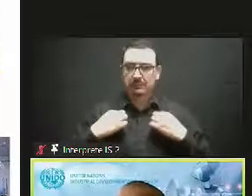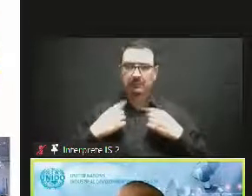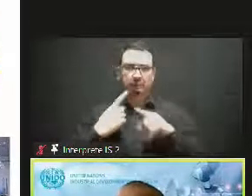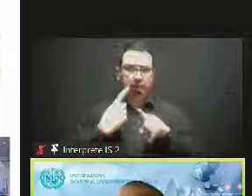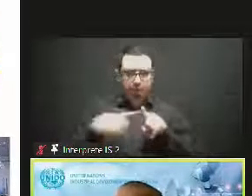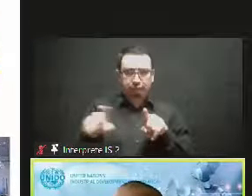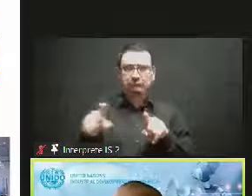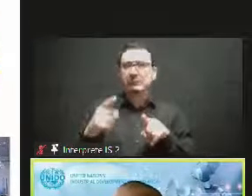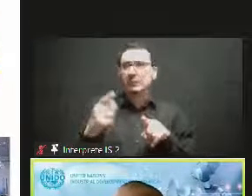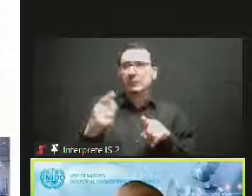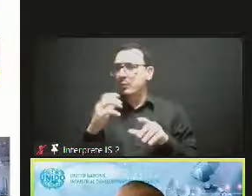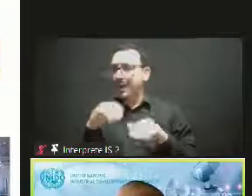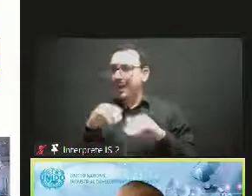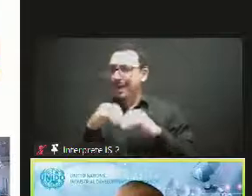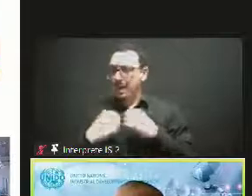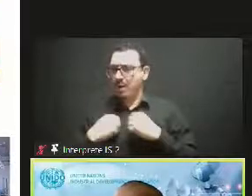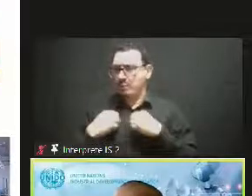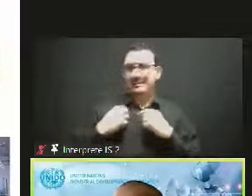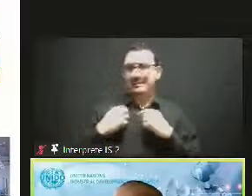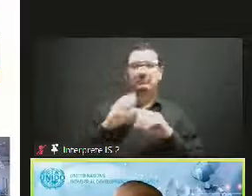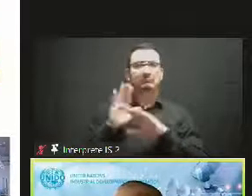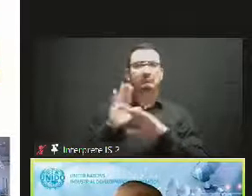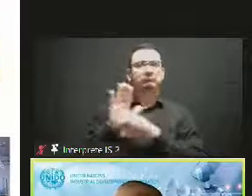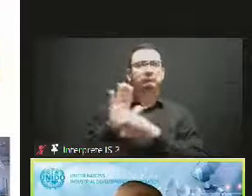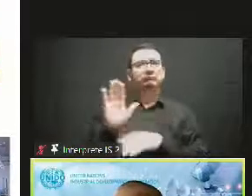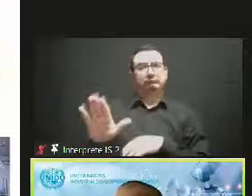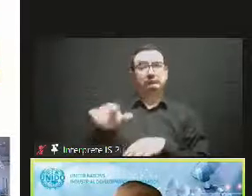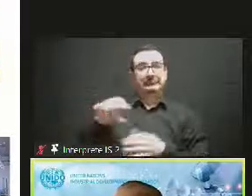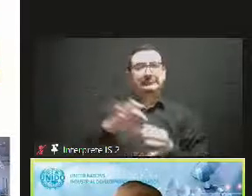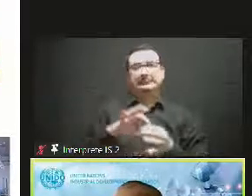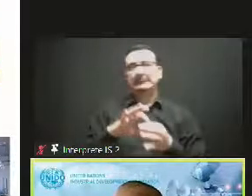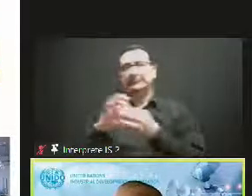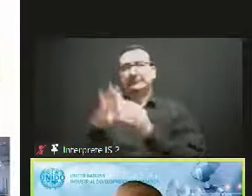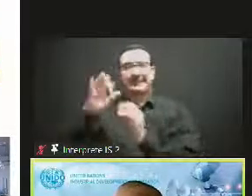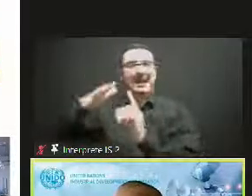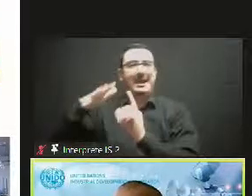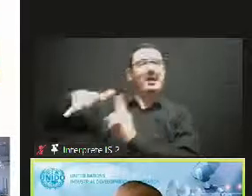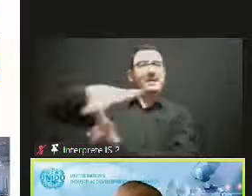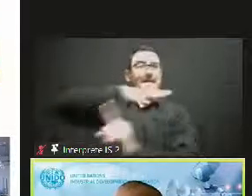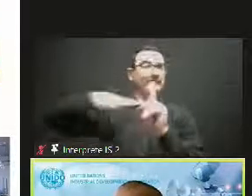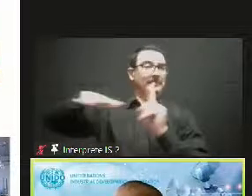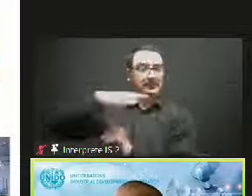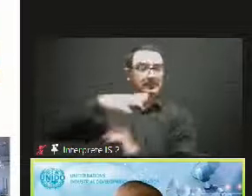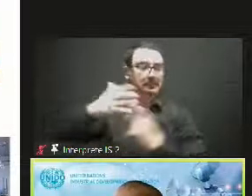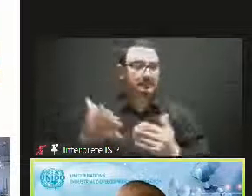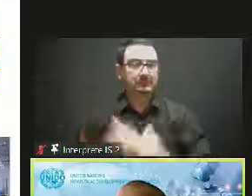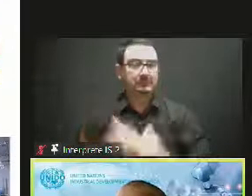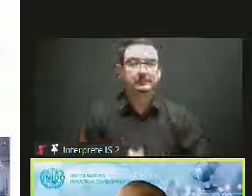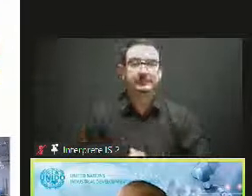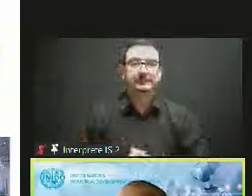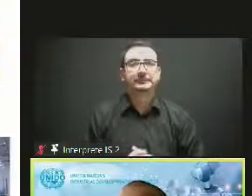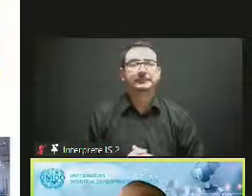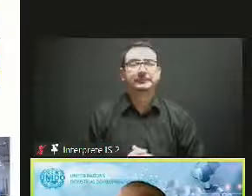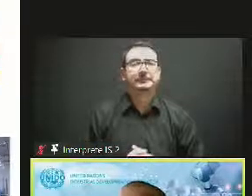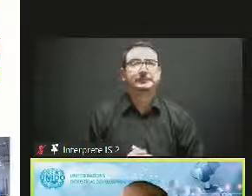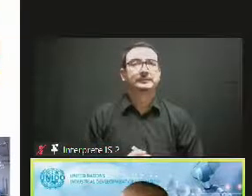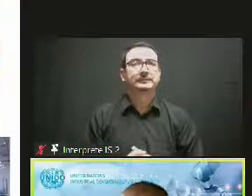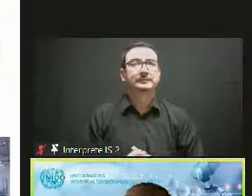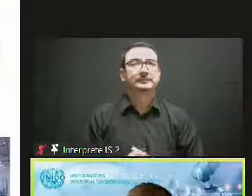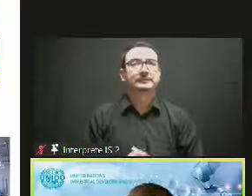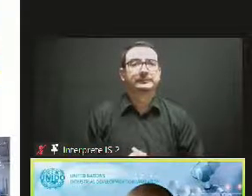also at the same time, we are providing them with better capacities for e-commerce.